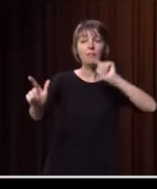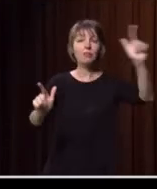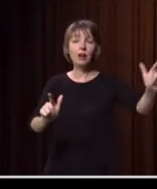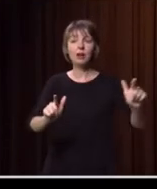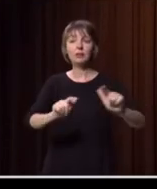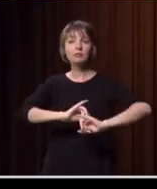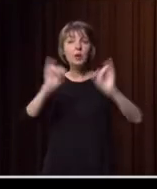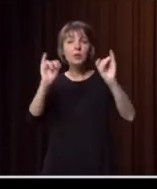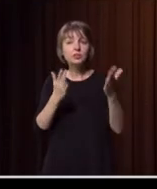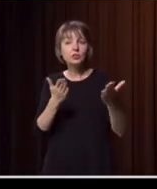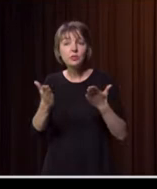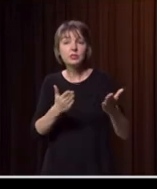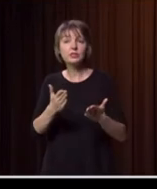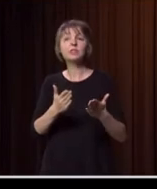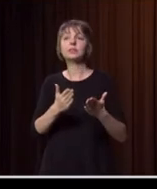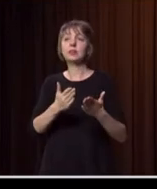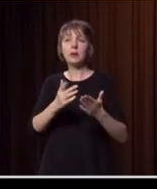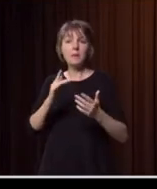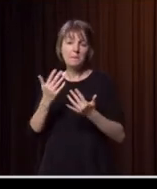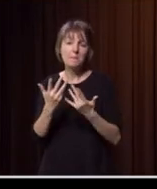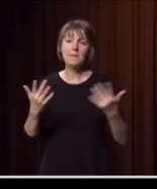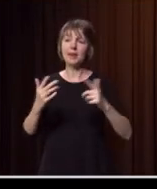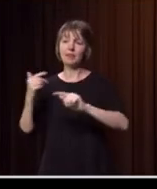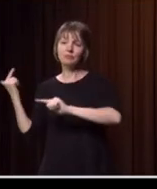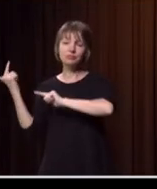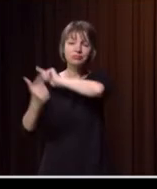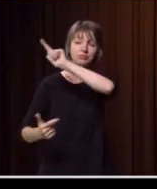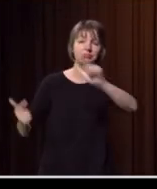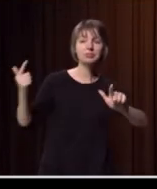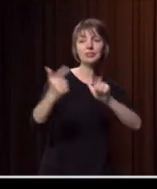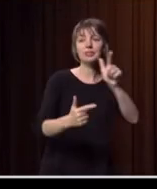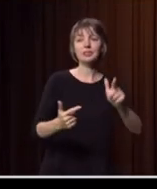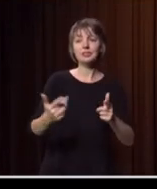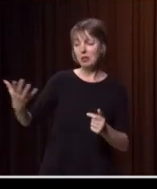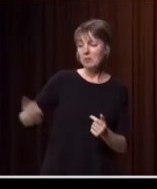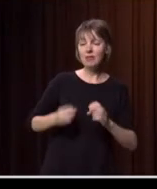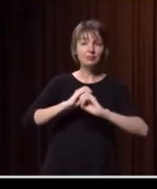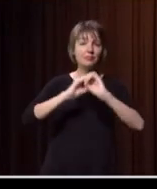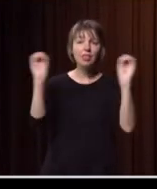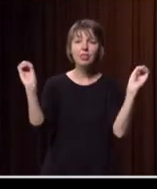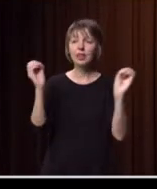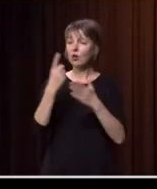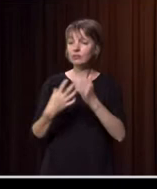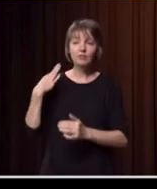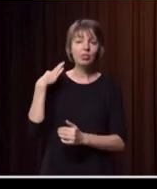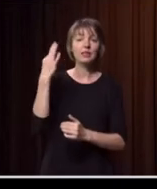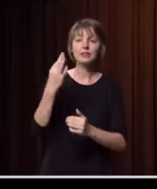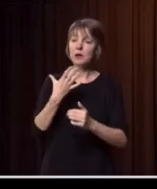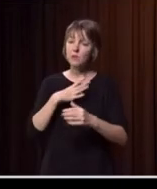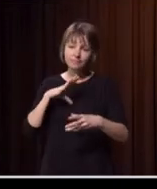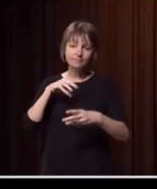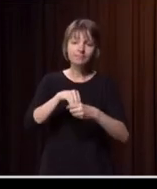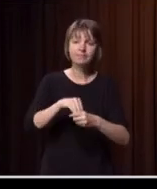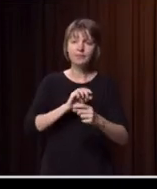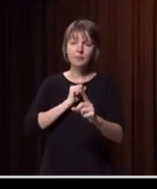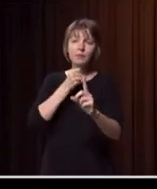services personnel, the vast majority of whom are volunteers doing it for nothing other than the want to make a difference in their community was quite